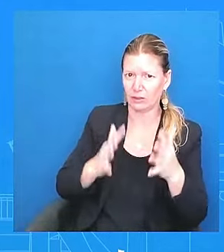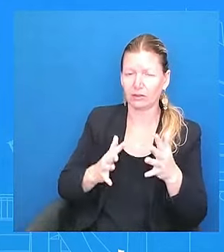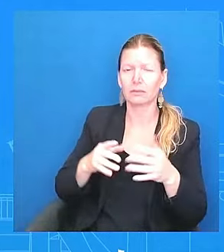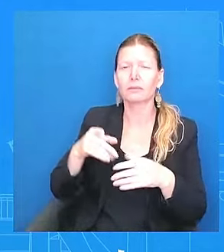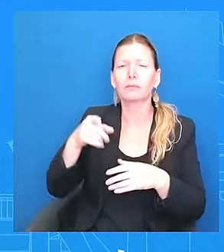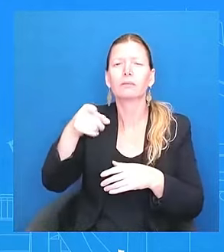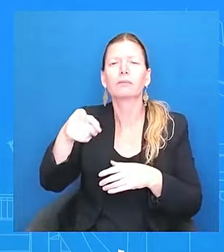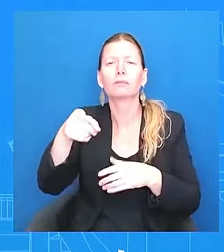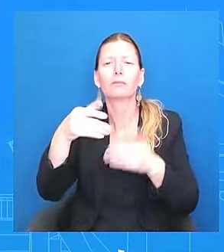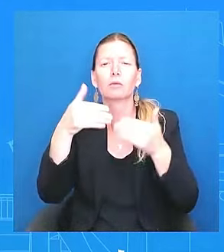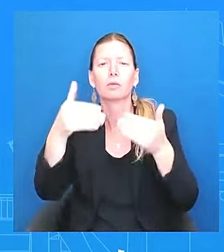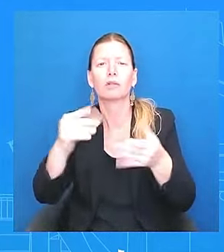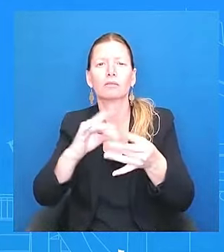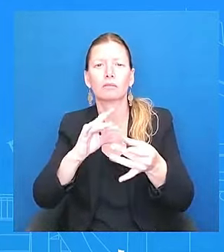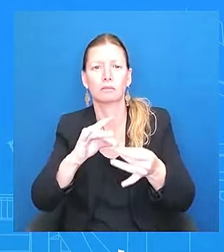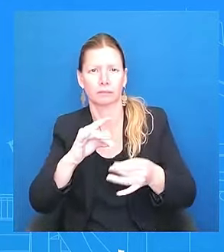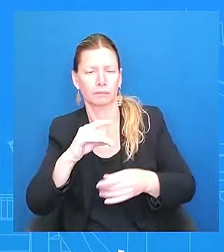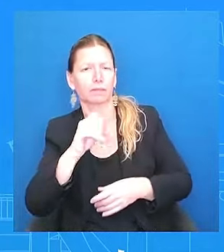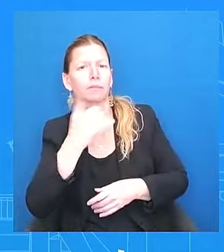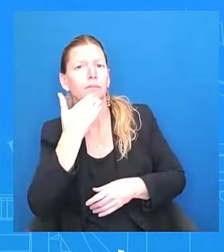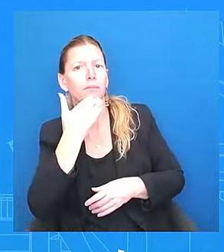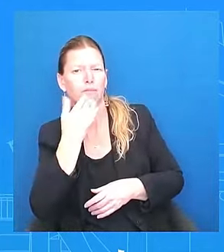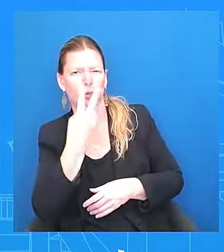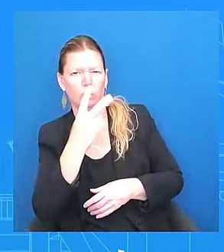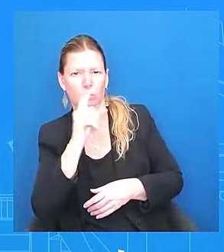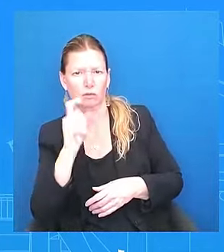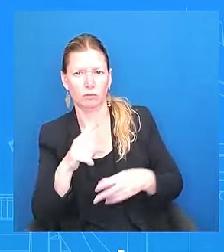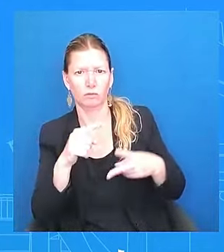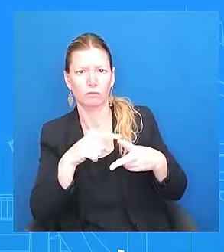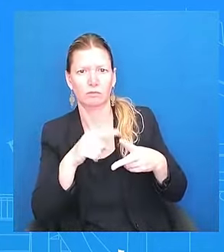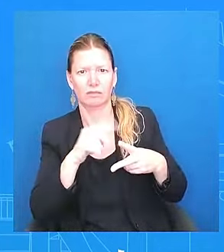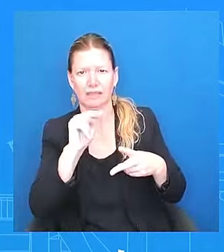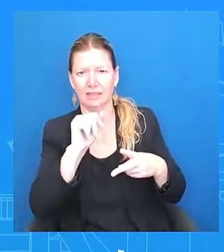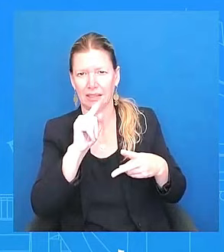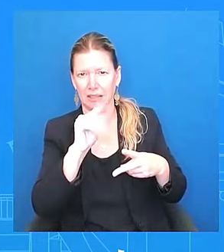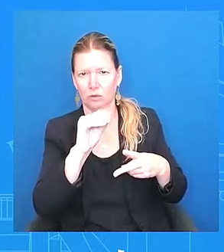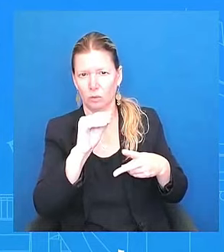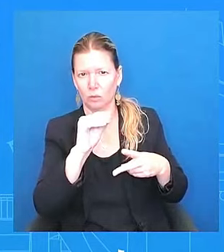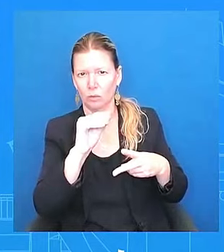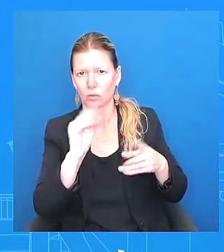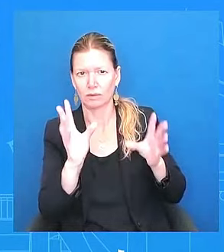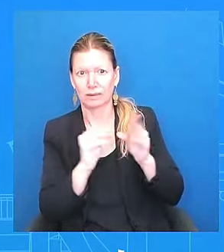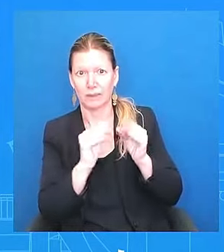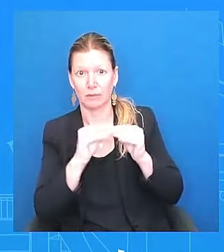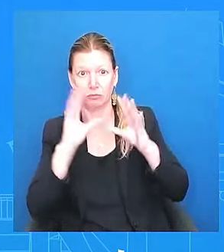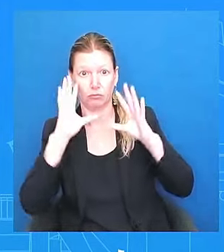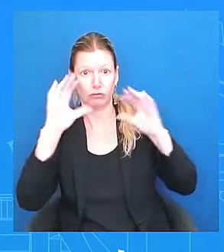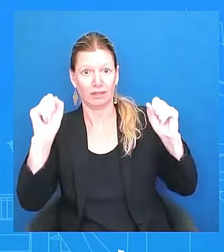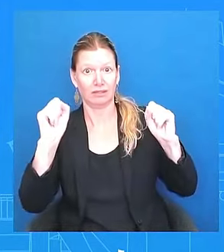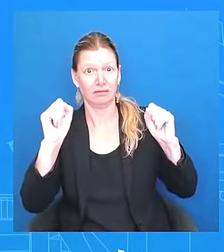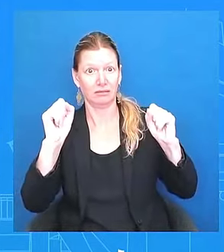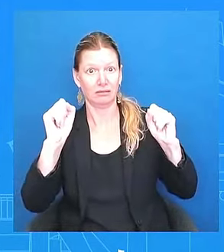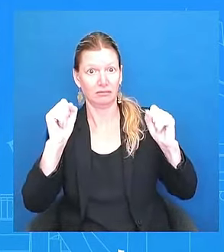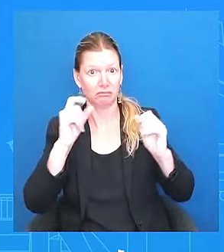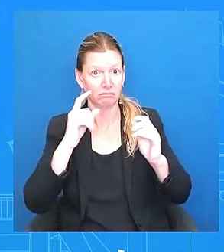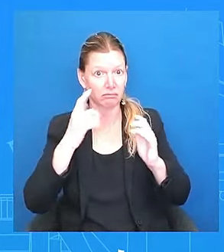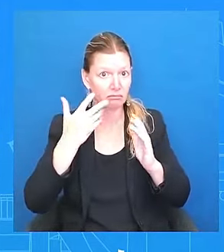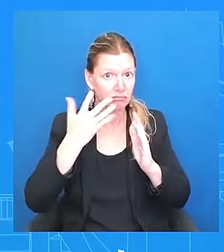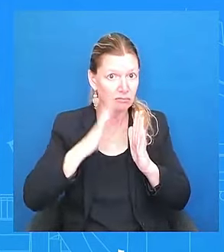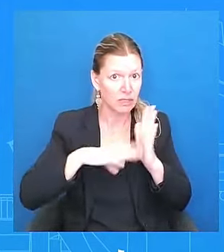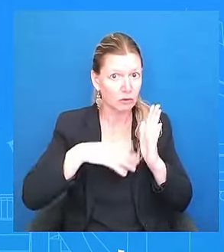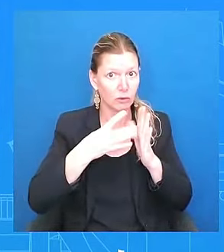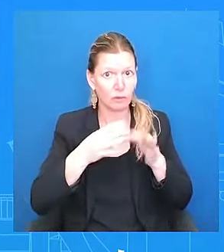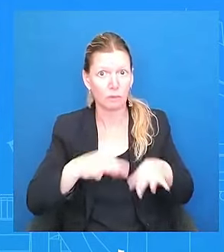does the president schedule any important ballots with the bilaterals with the leaders, especially including Turkish